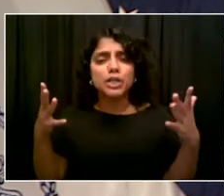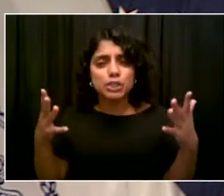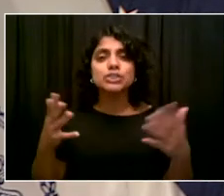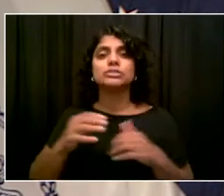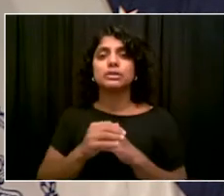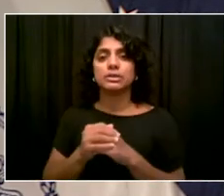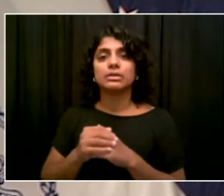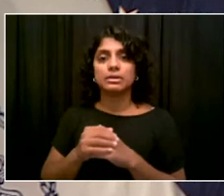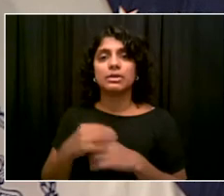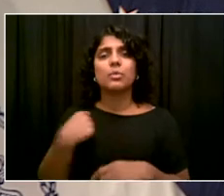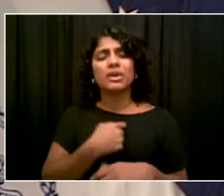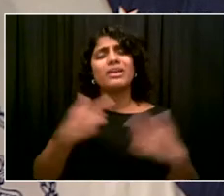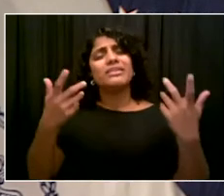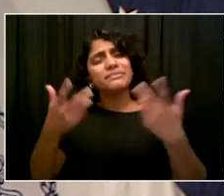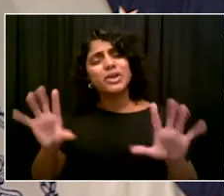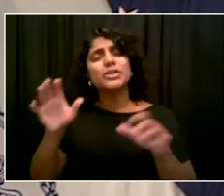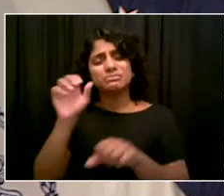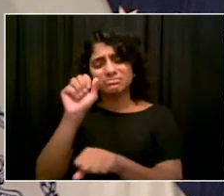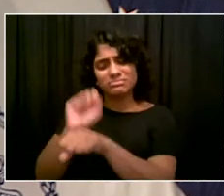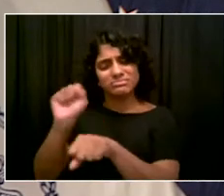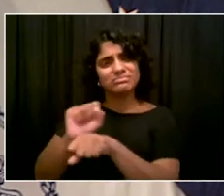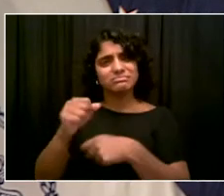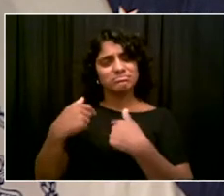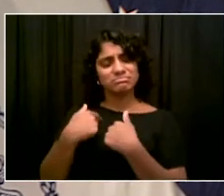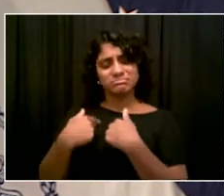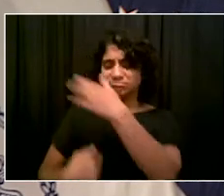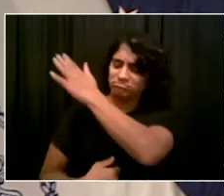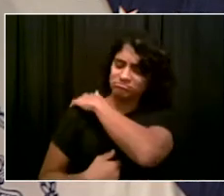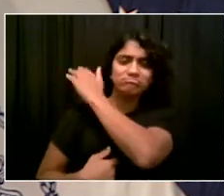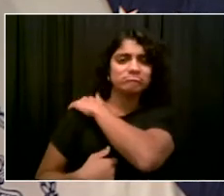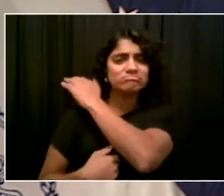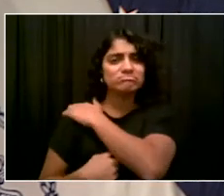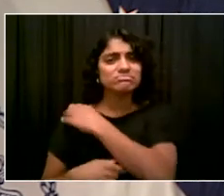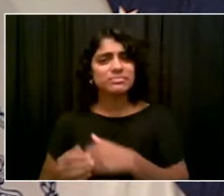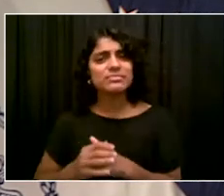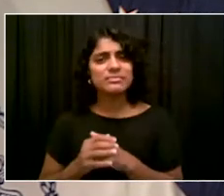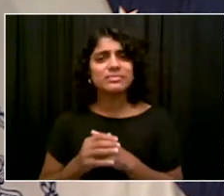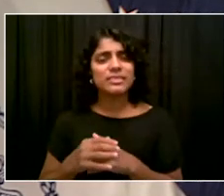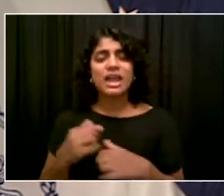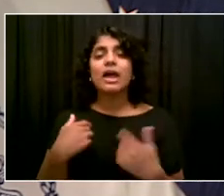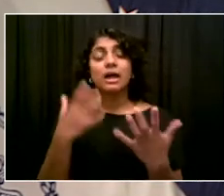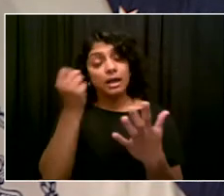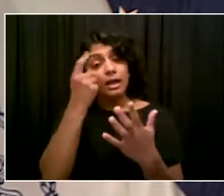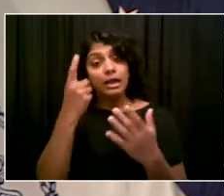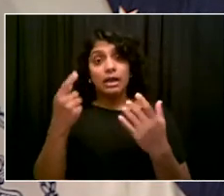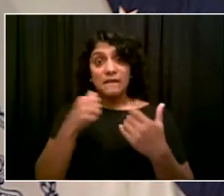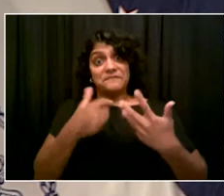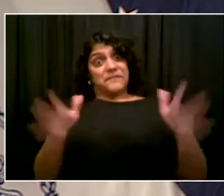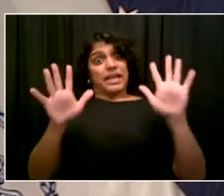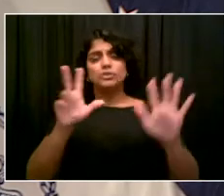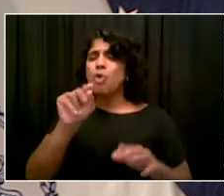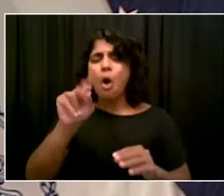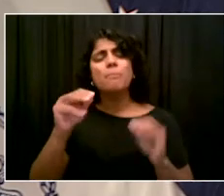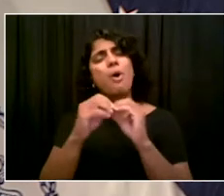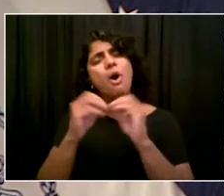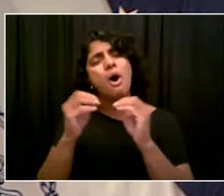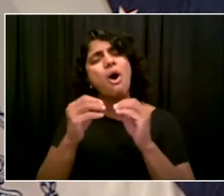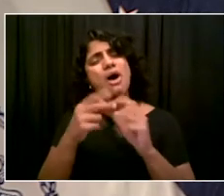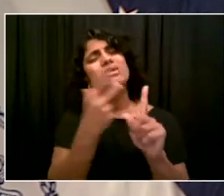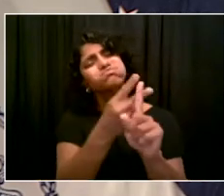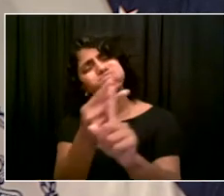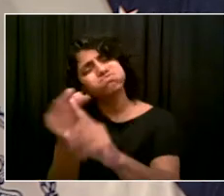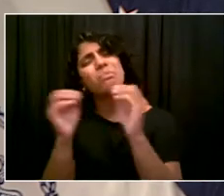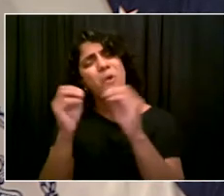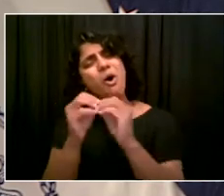reach more people, and we've got to figure out what's going to move them. I do think time has helped for a lot of people. I think incentives